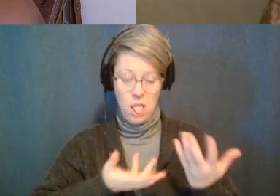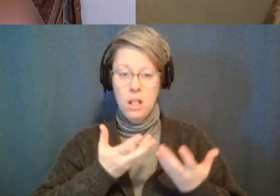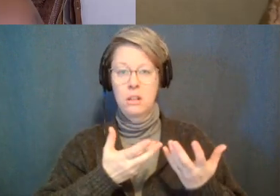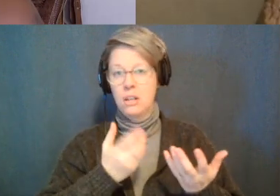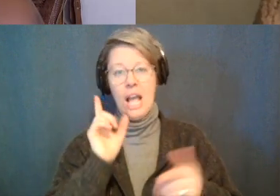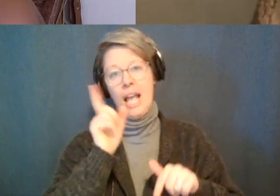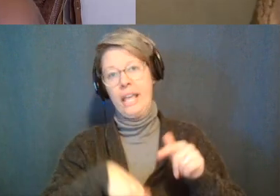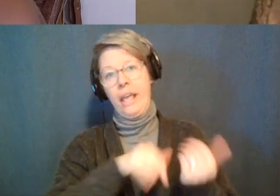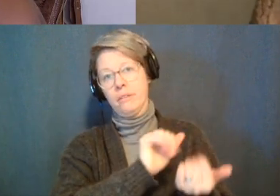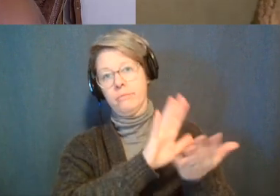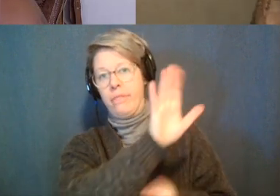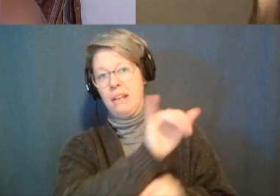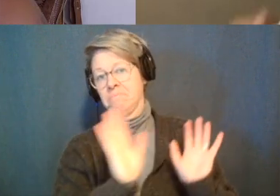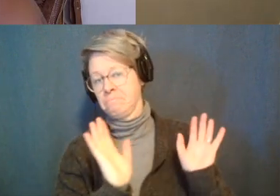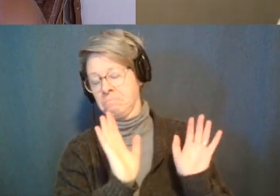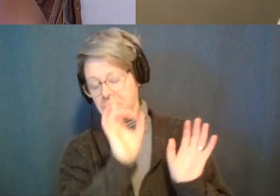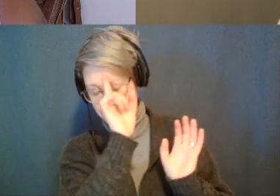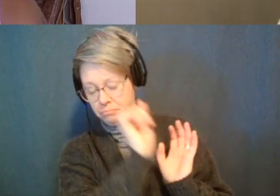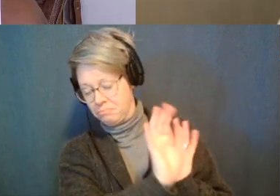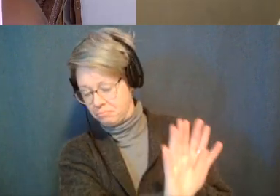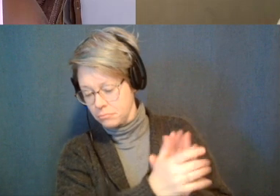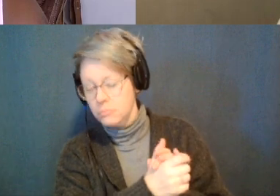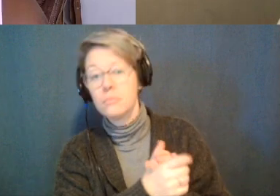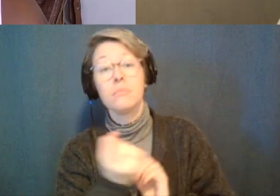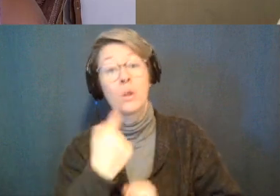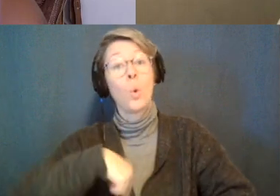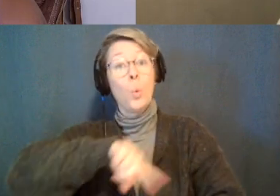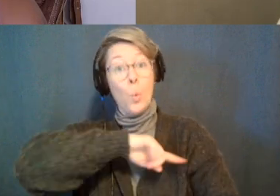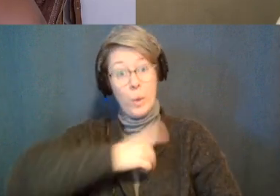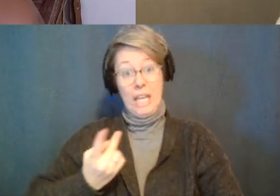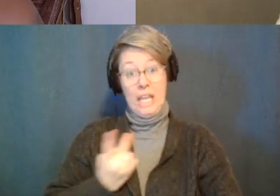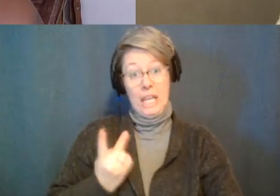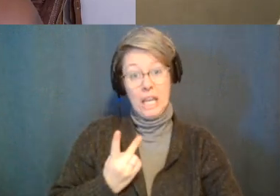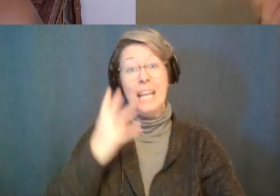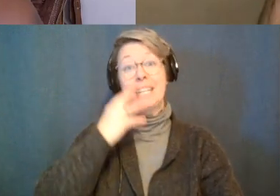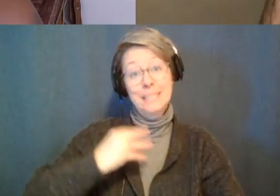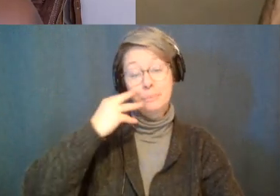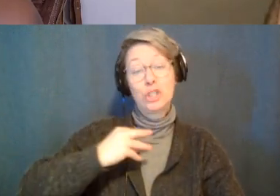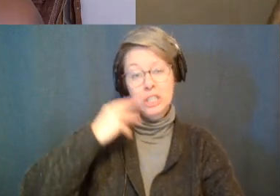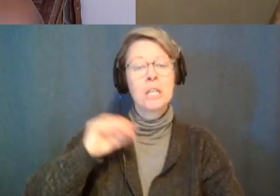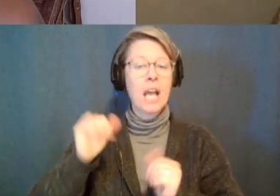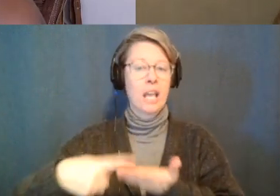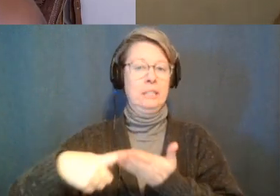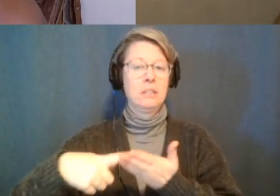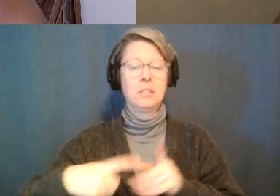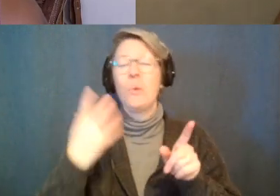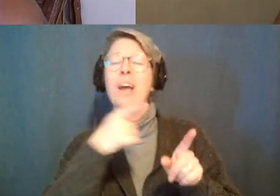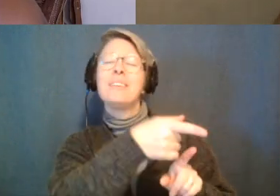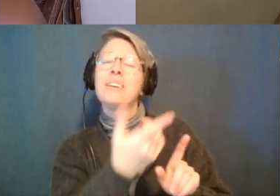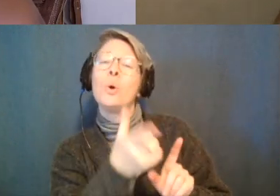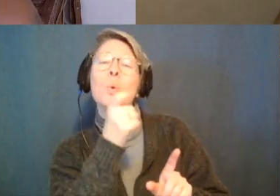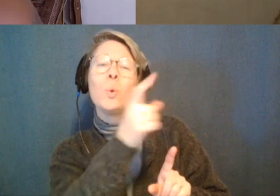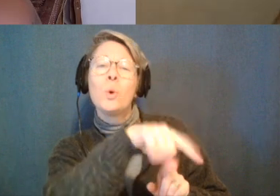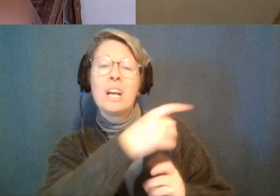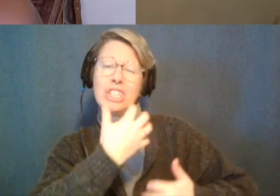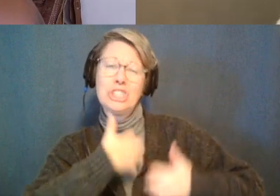to um because i feel the people who's initiating it they aren't there's no amount of tools like i can send